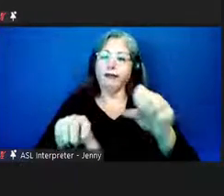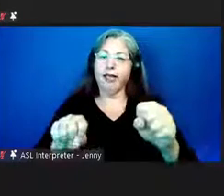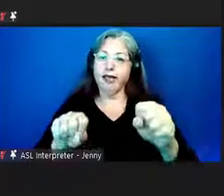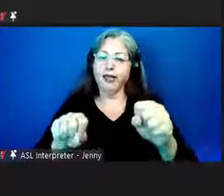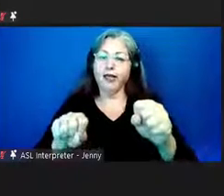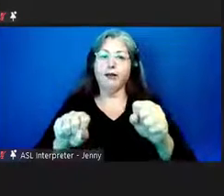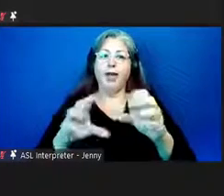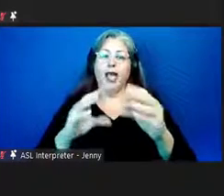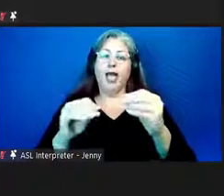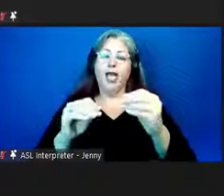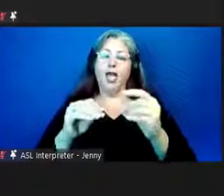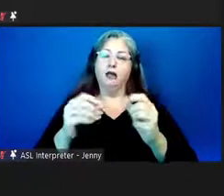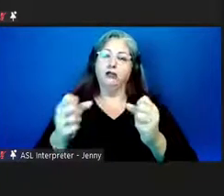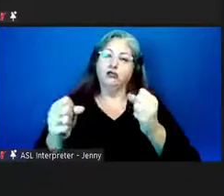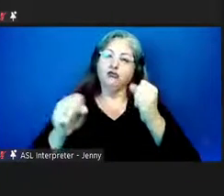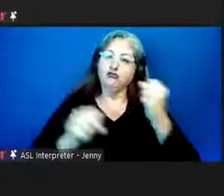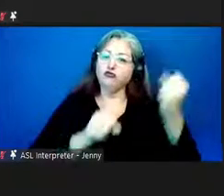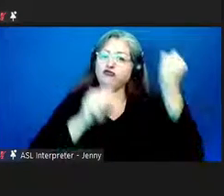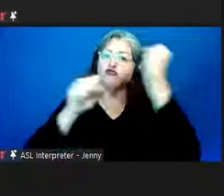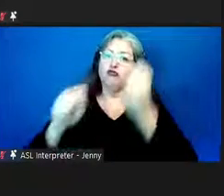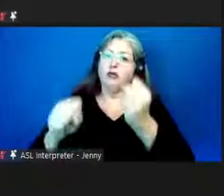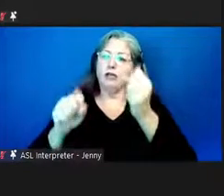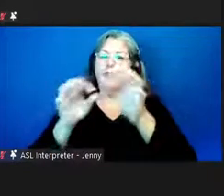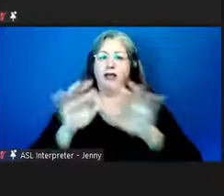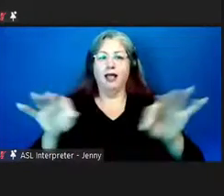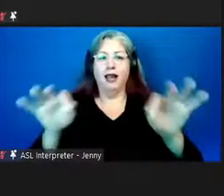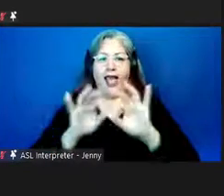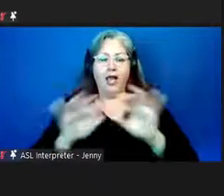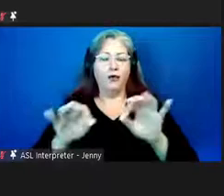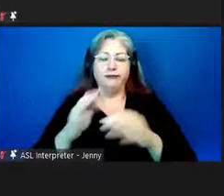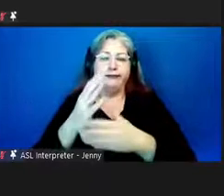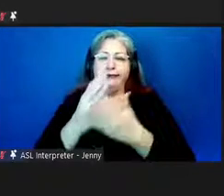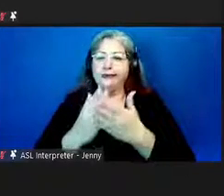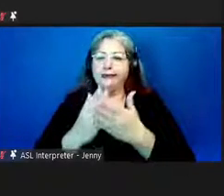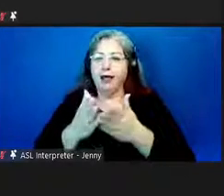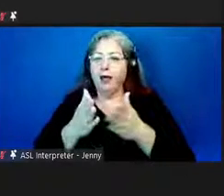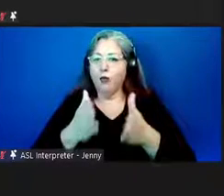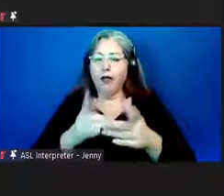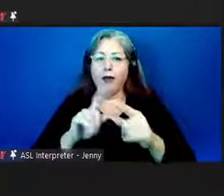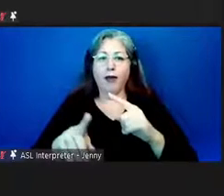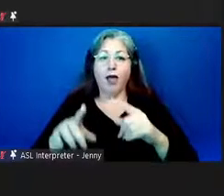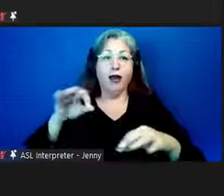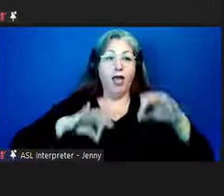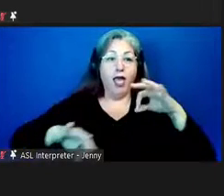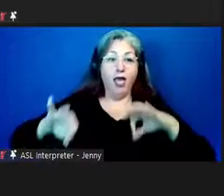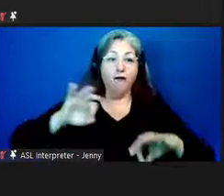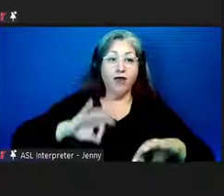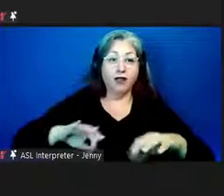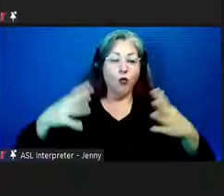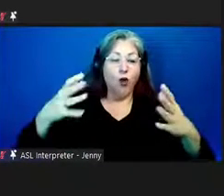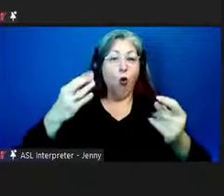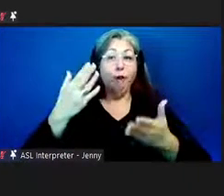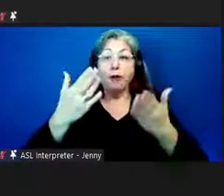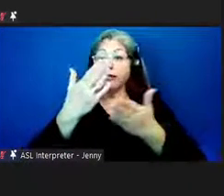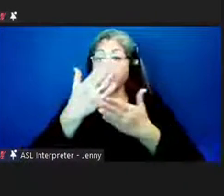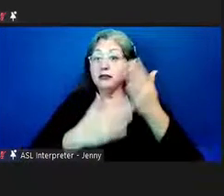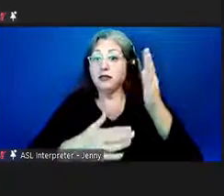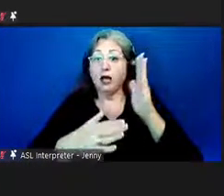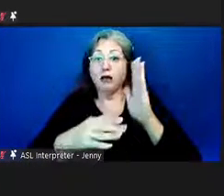our languages in some way in some form and what are those advantages or even disadvantages